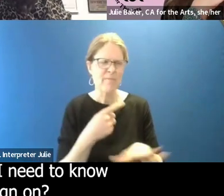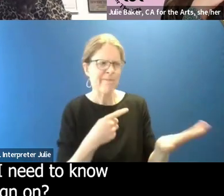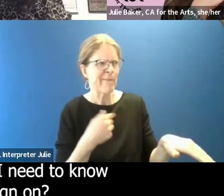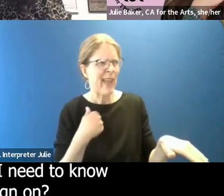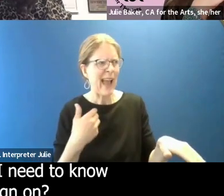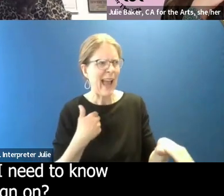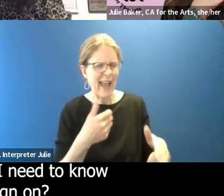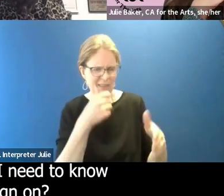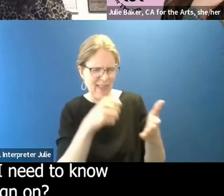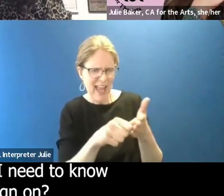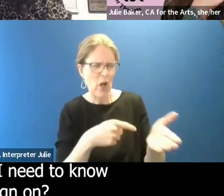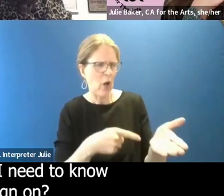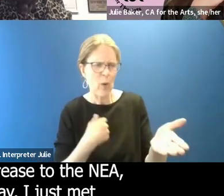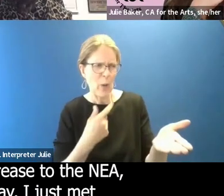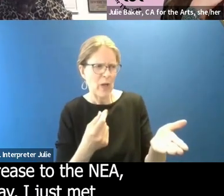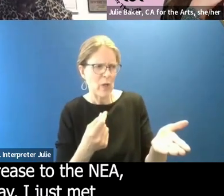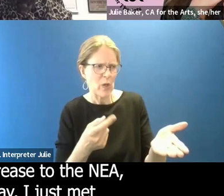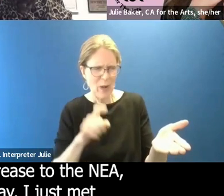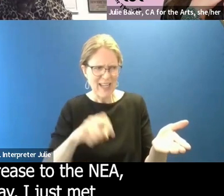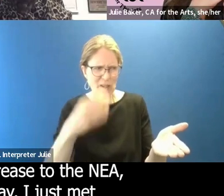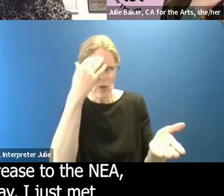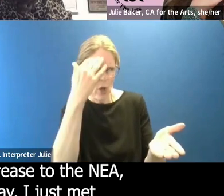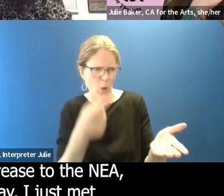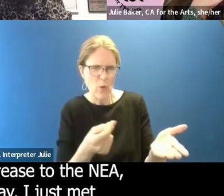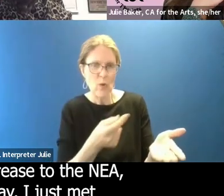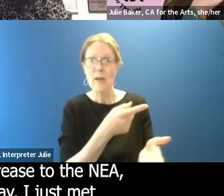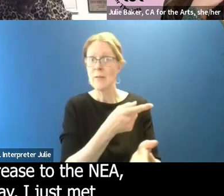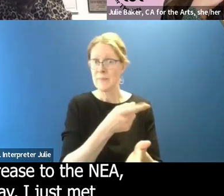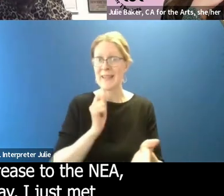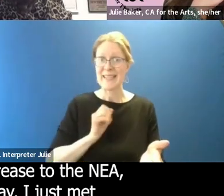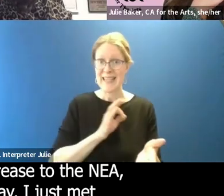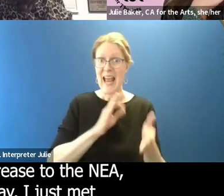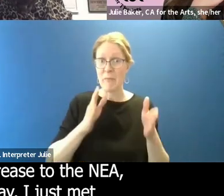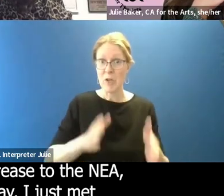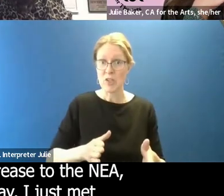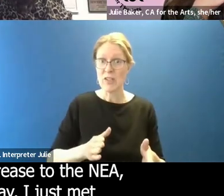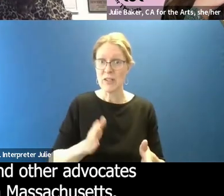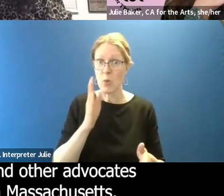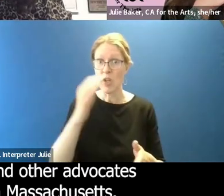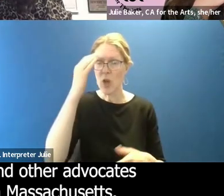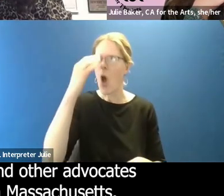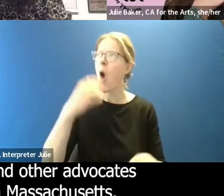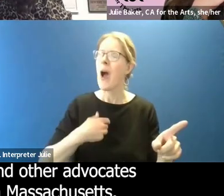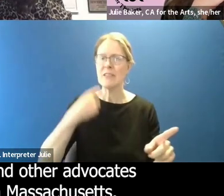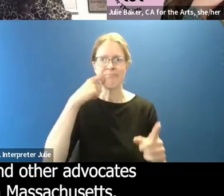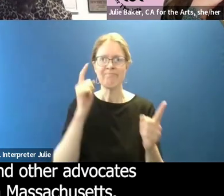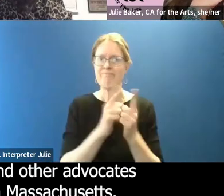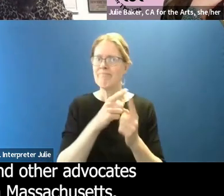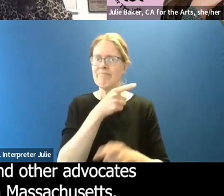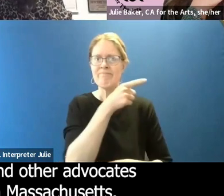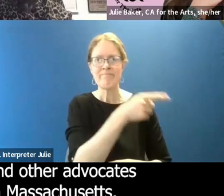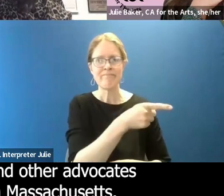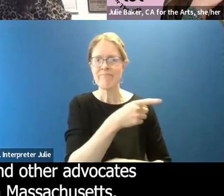do it. Is there anything I need to know before I sign on in support of an increase of the NEA? The staffer can say, I just met with Emily Ruddick and other